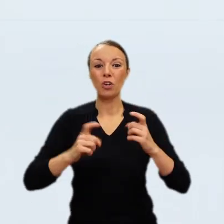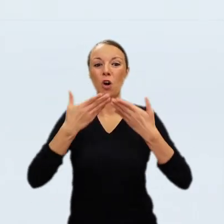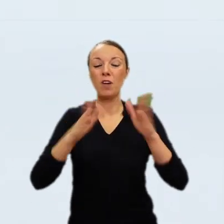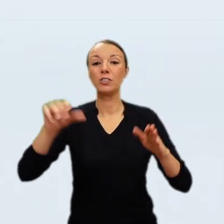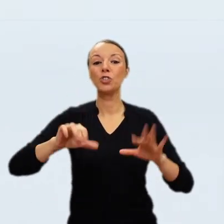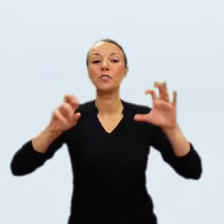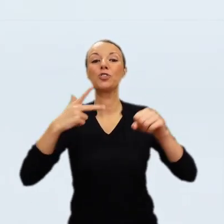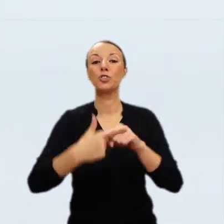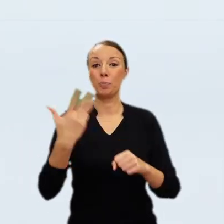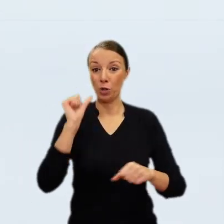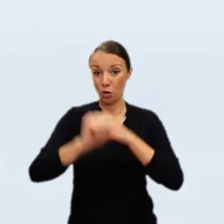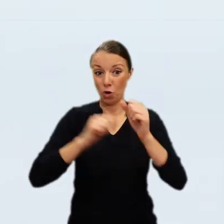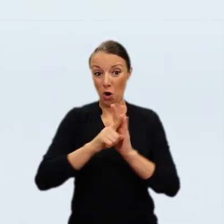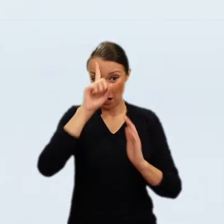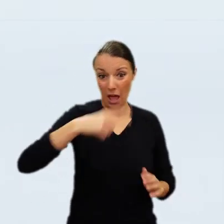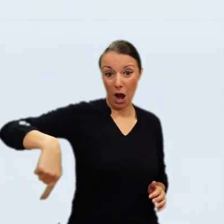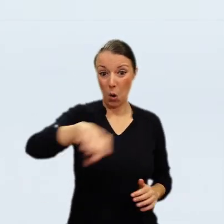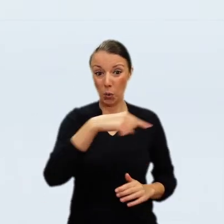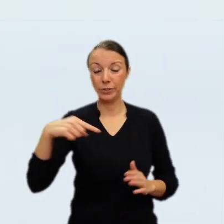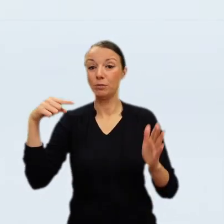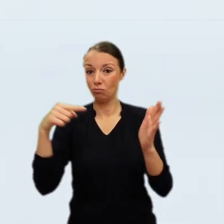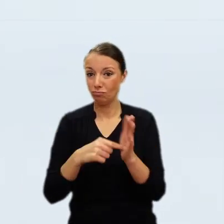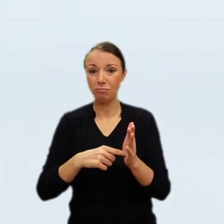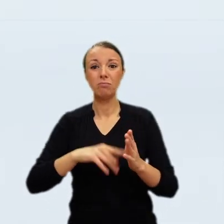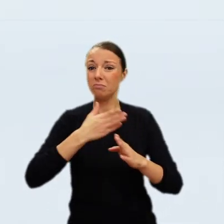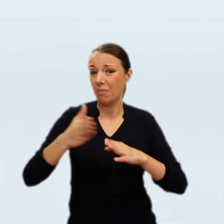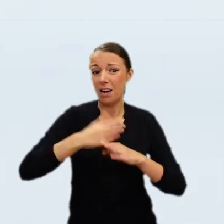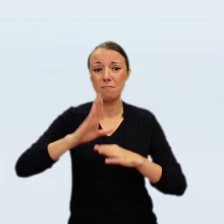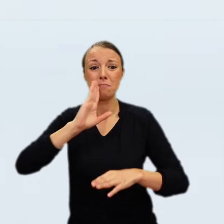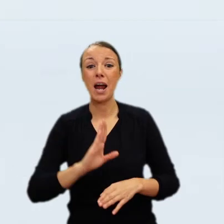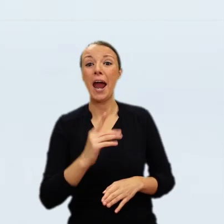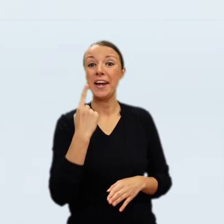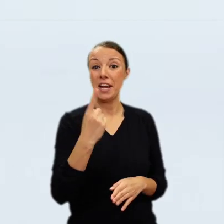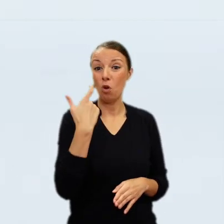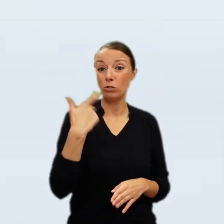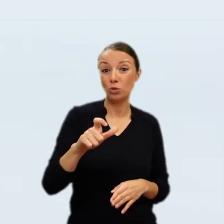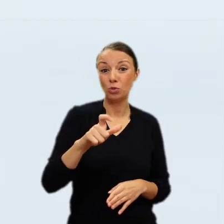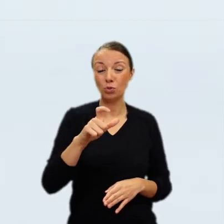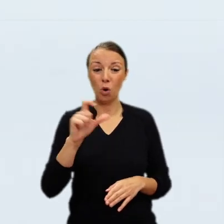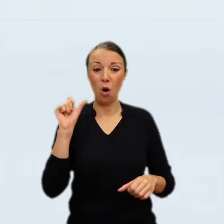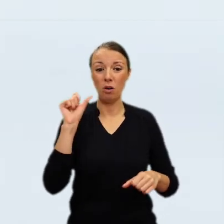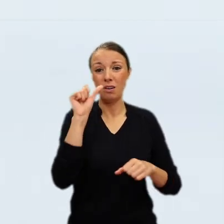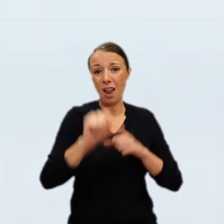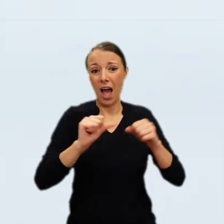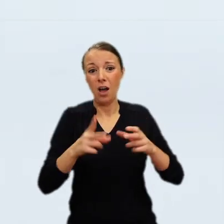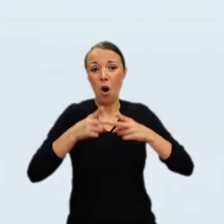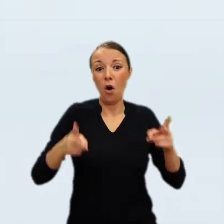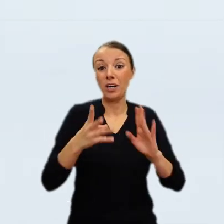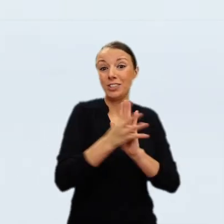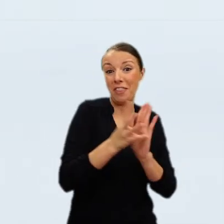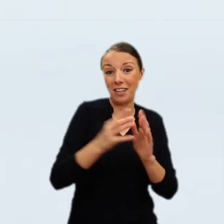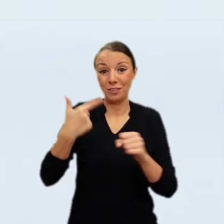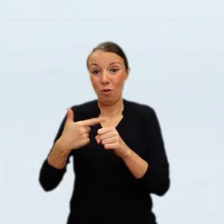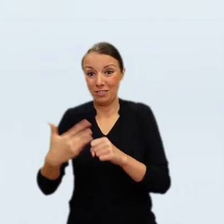After the partition of Poland in 1795, the area of Kraków and Galizia, where the Tarnowskis lived, was under